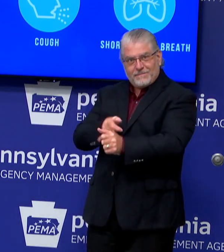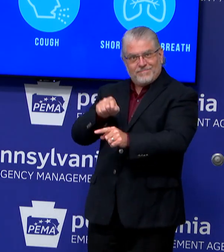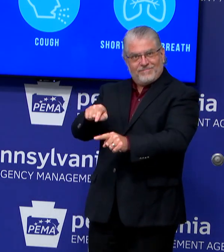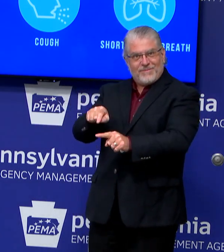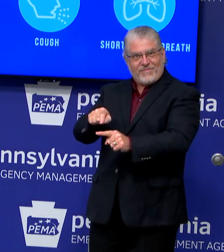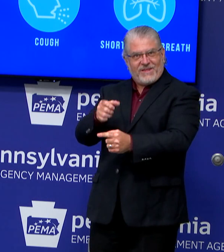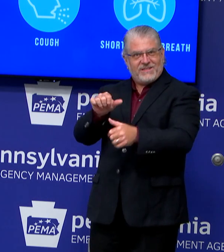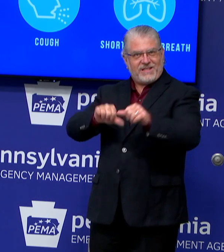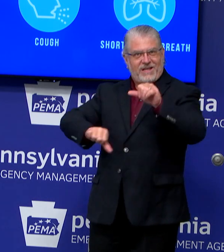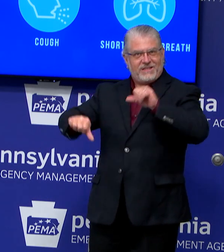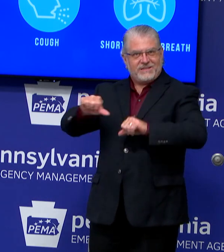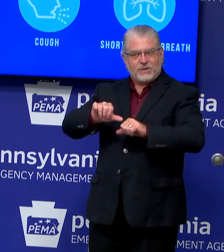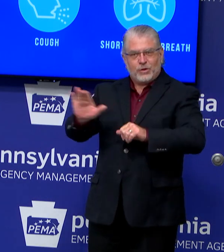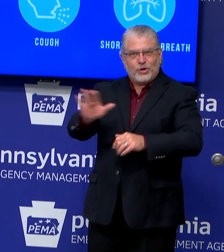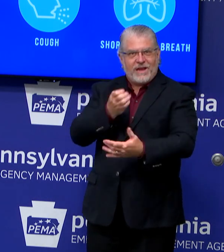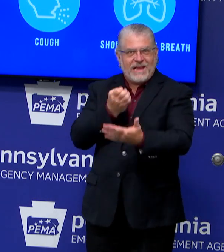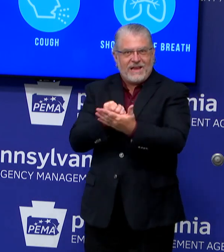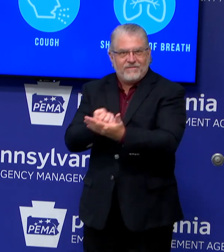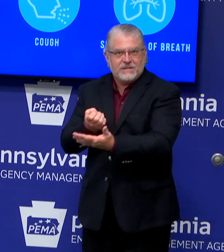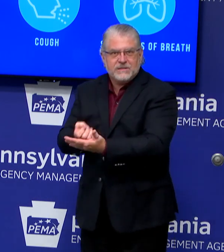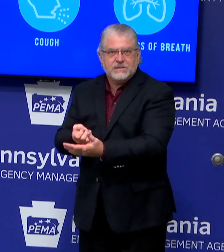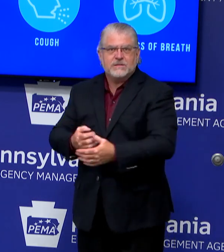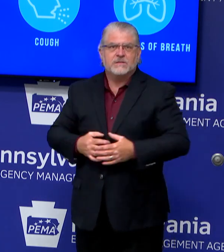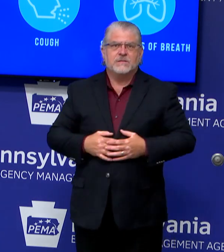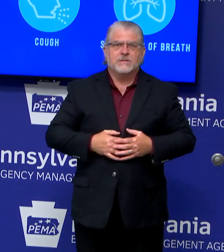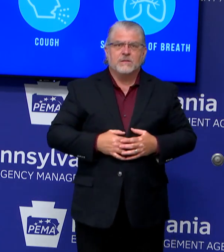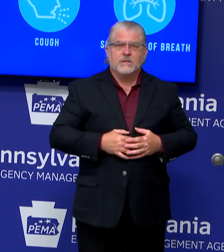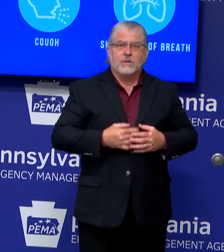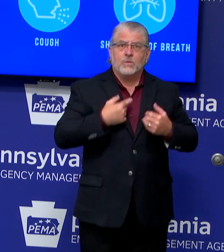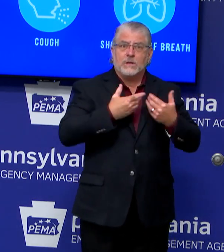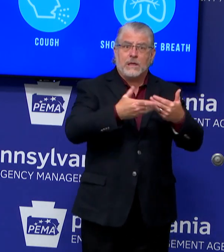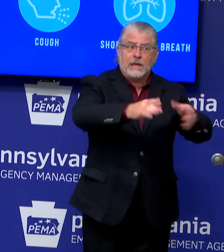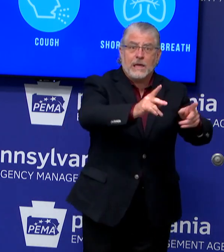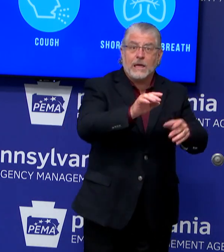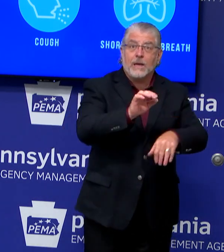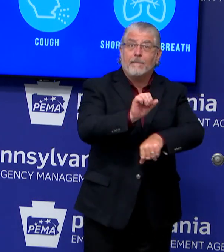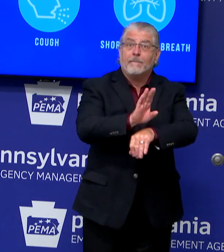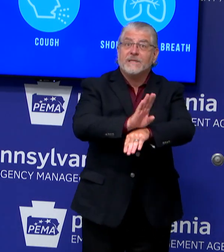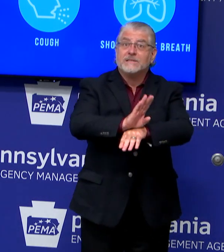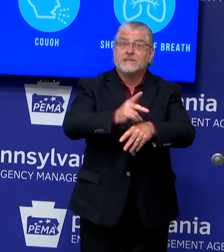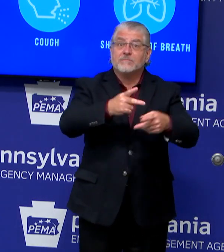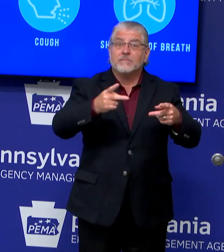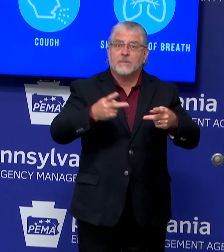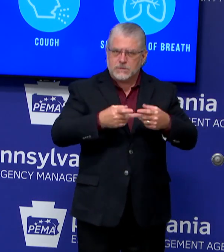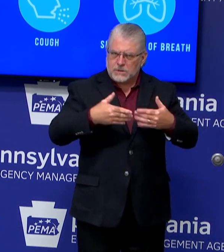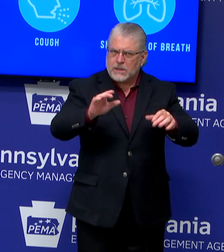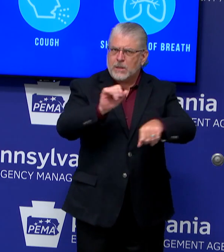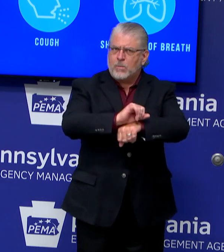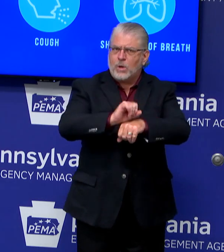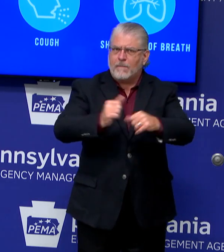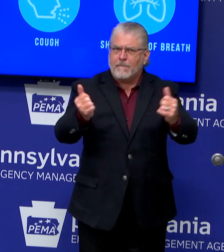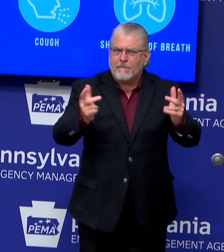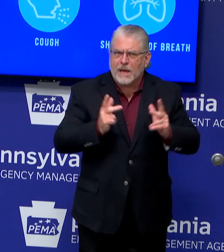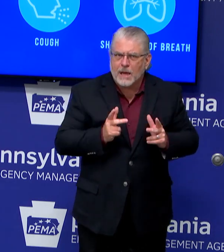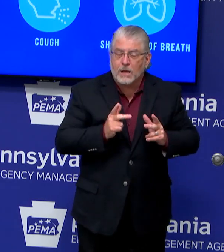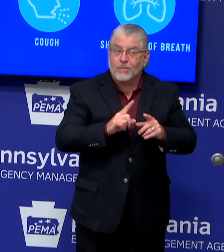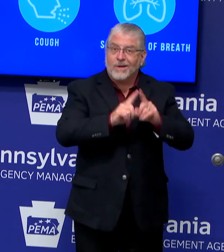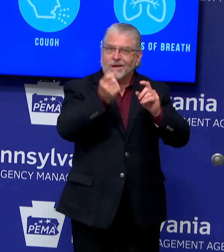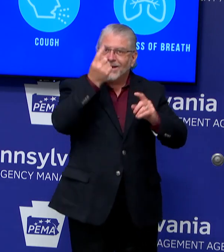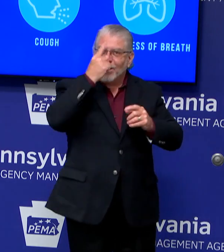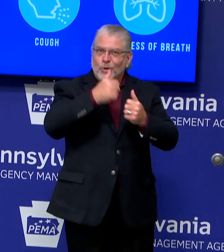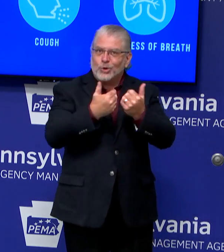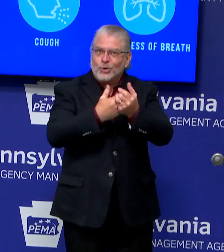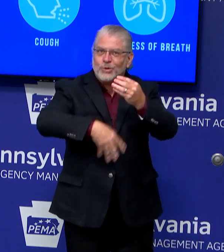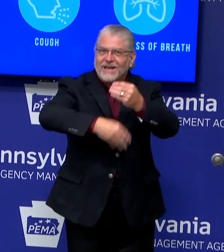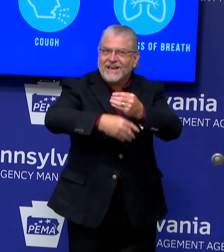like allowing businesses to bring employees back, but requiring physical barriers and health screenings. That stuff works. Allowing stores